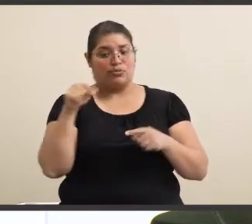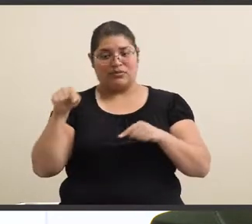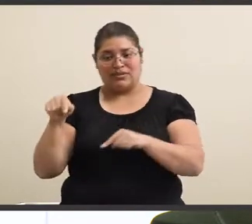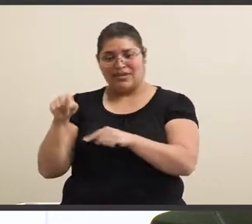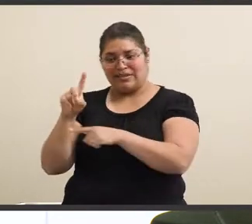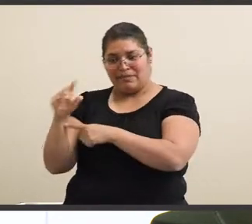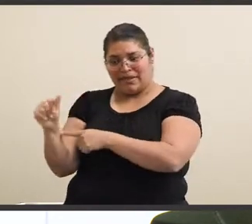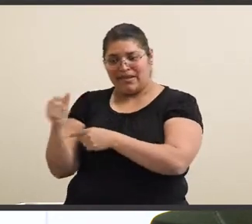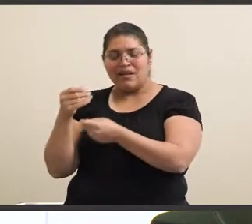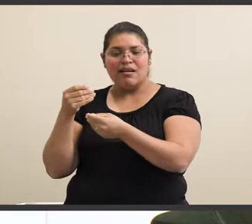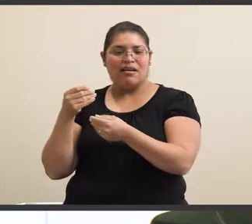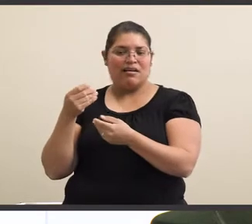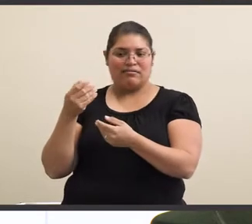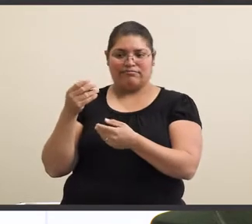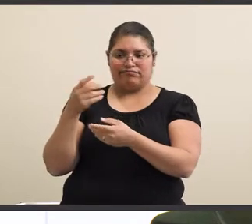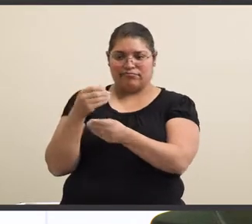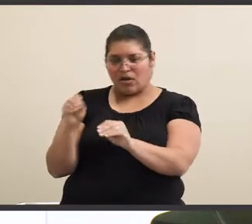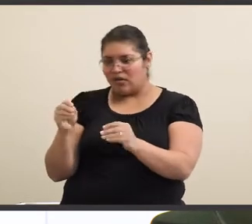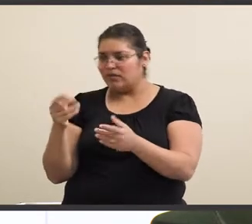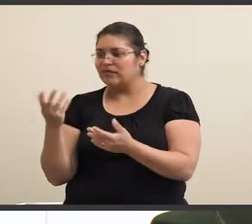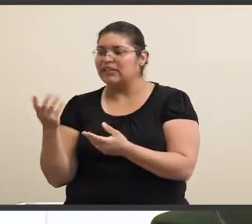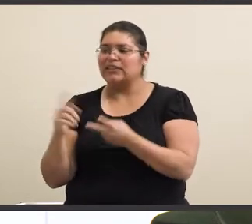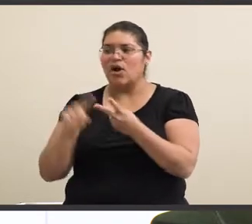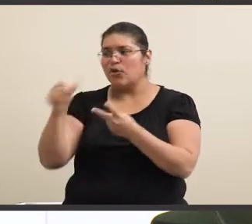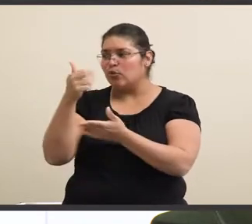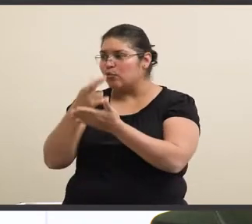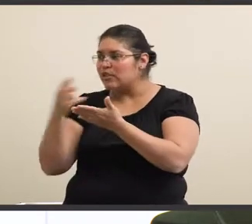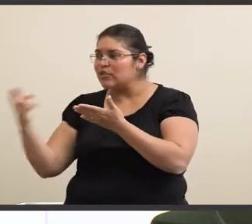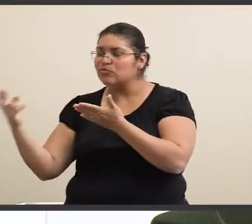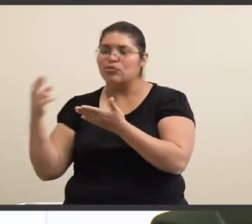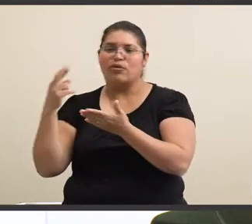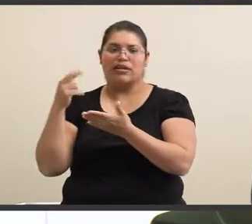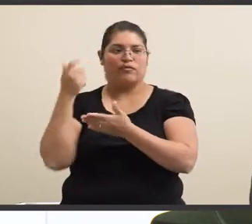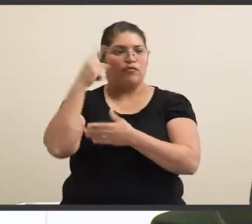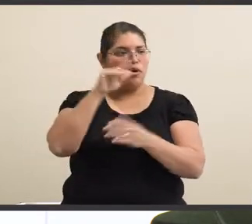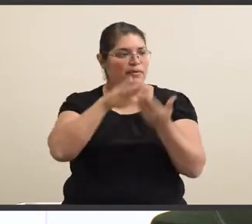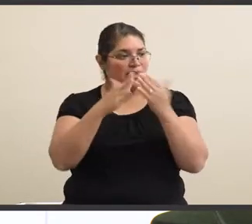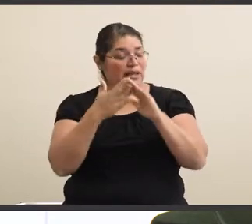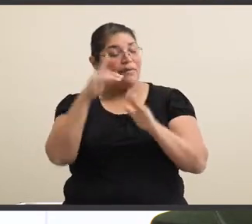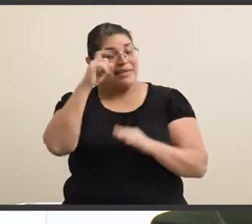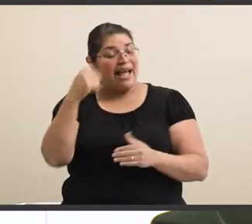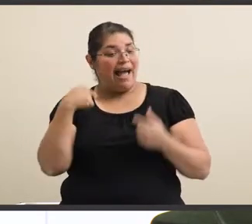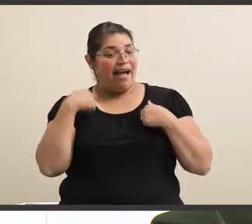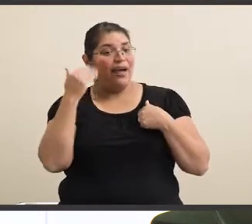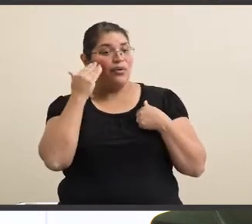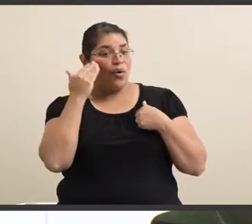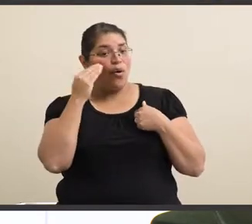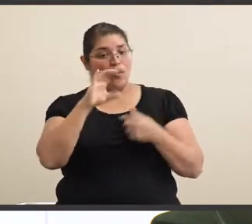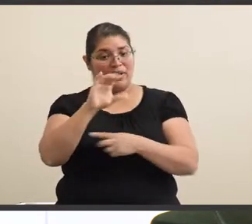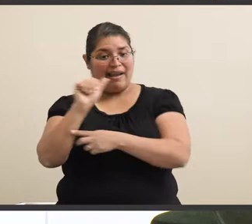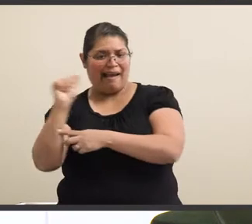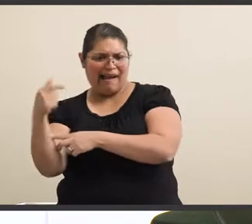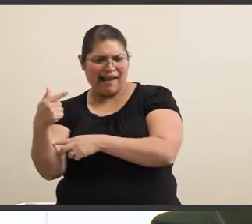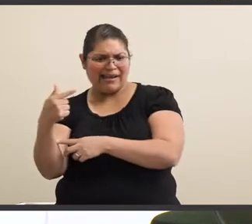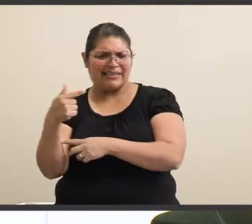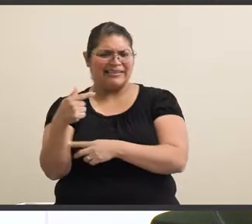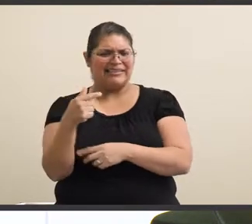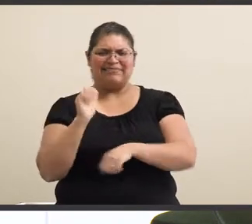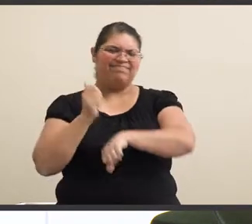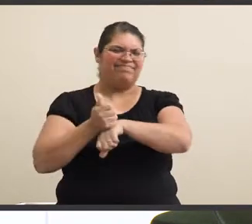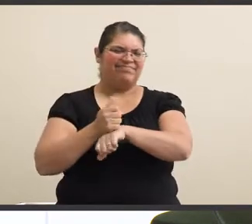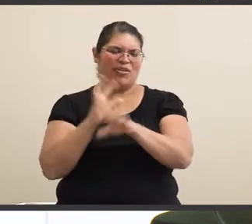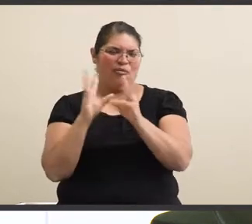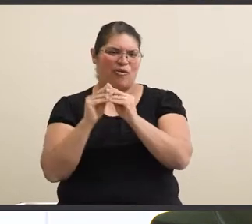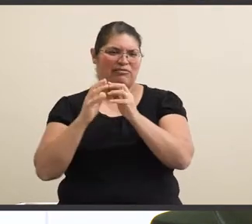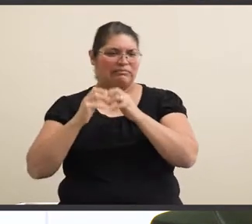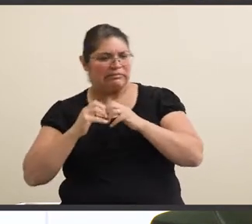as well as the different resources that are out there for the community. Because I know CAG isn't really established anymore